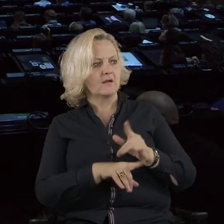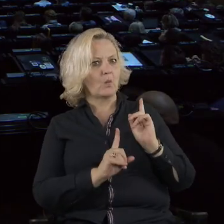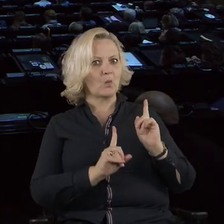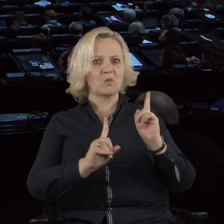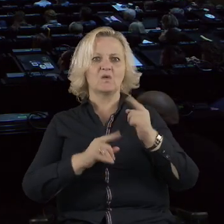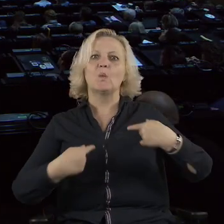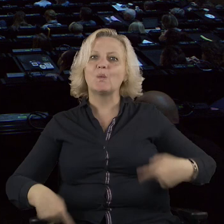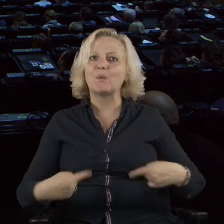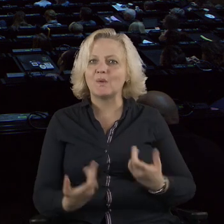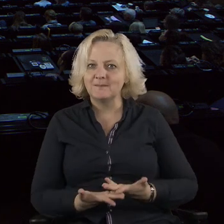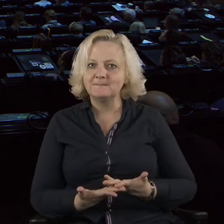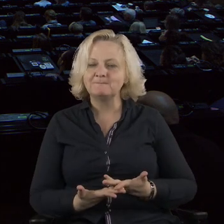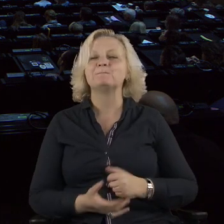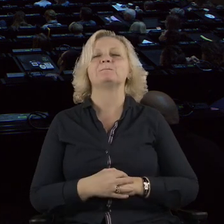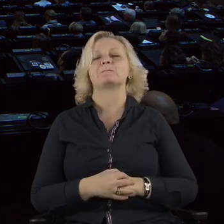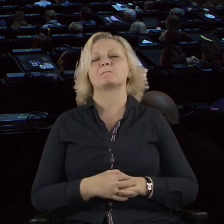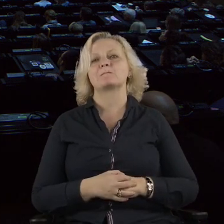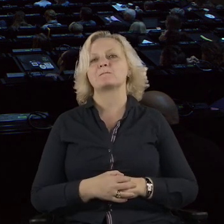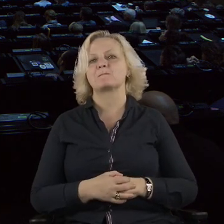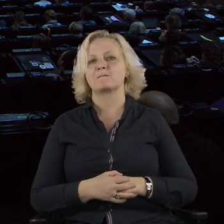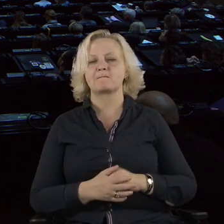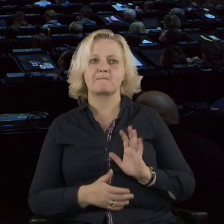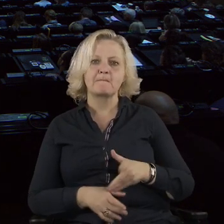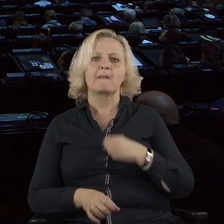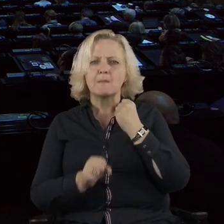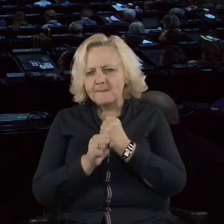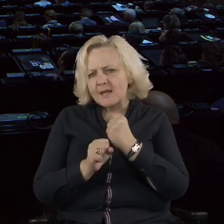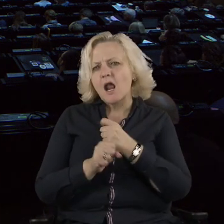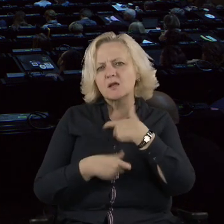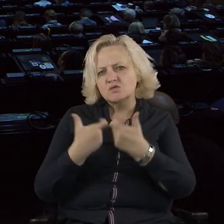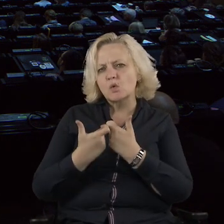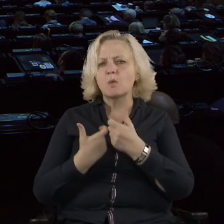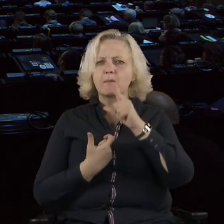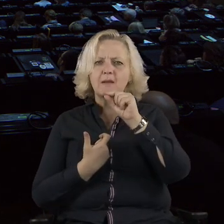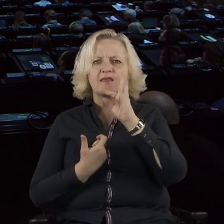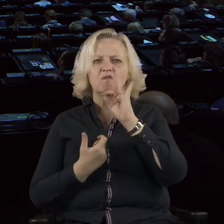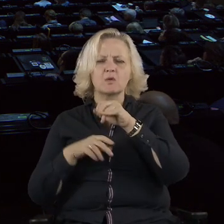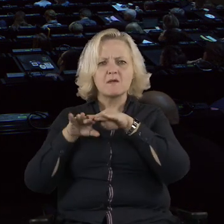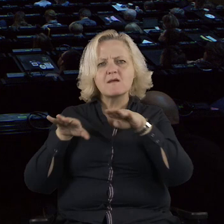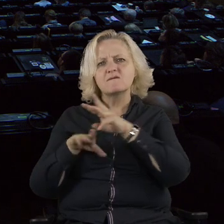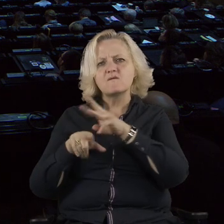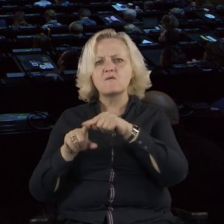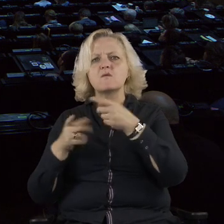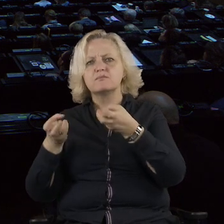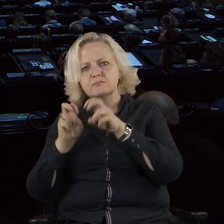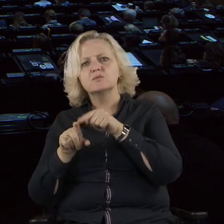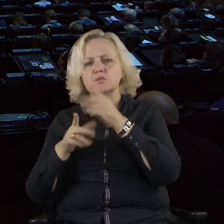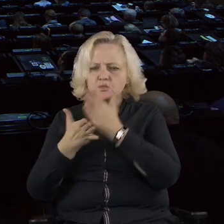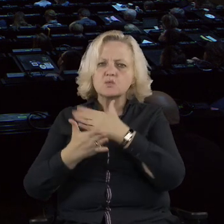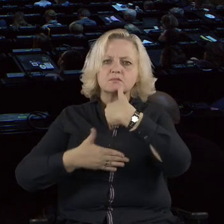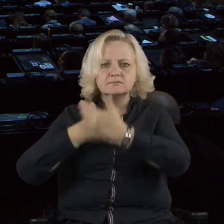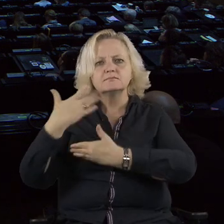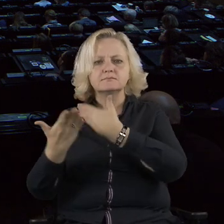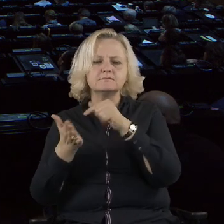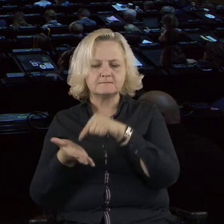following the logic of this sort of minimum viable product. So, it was okay for us to fail as long as we could